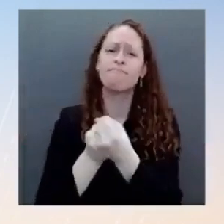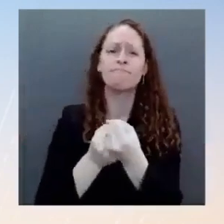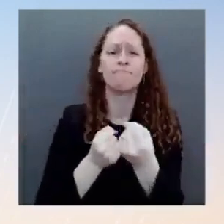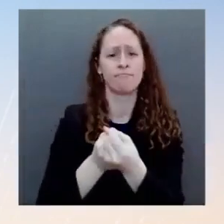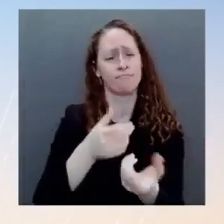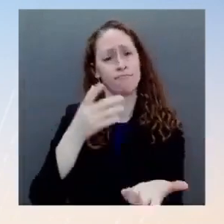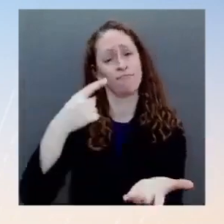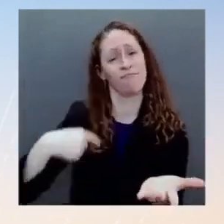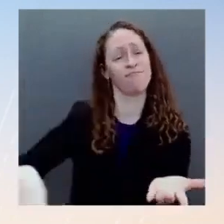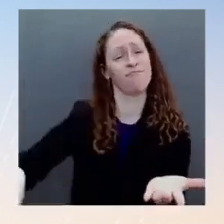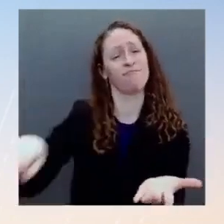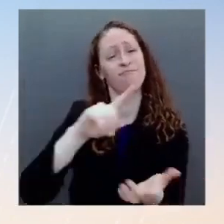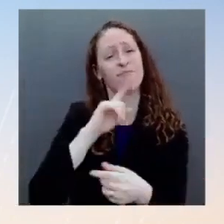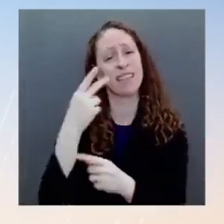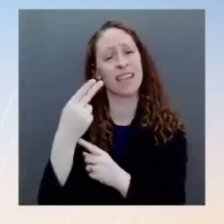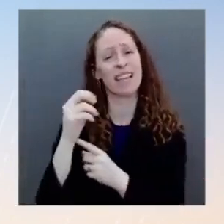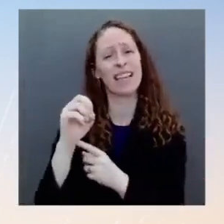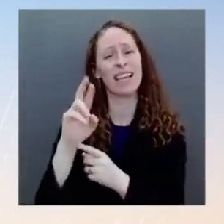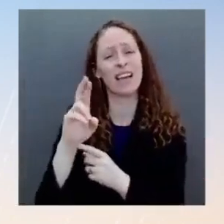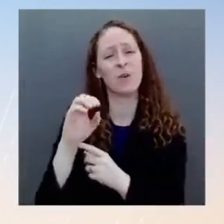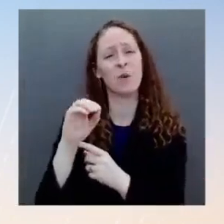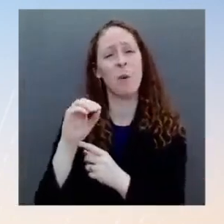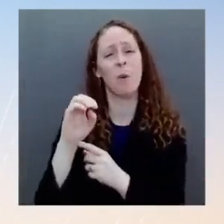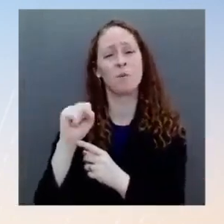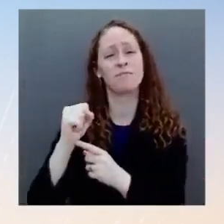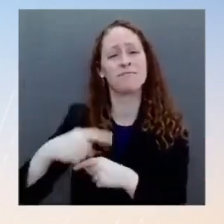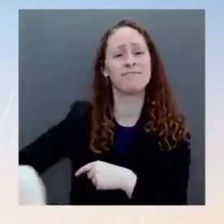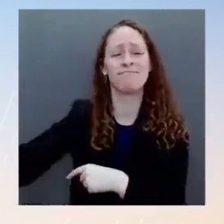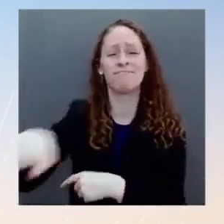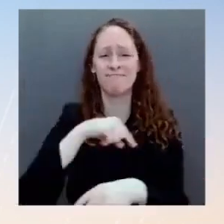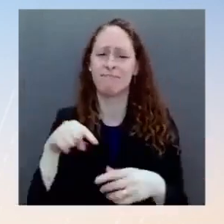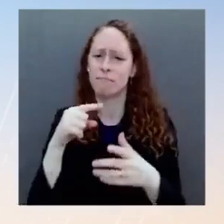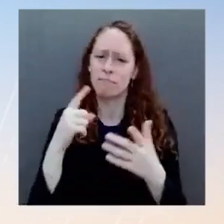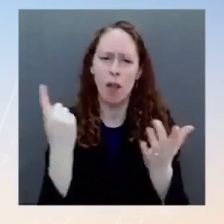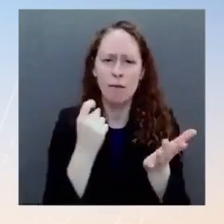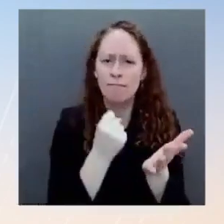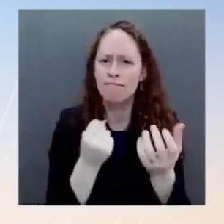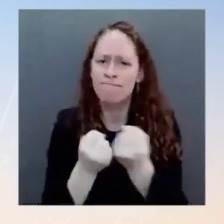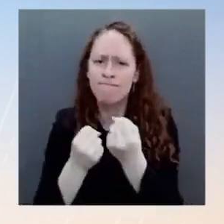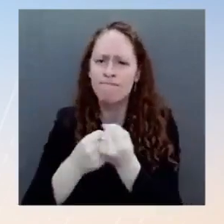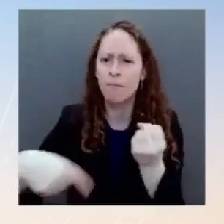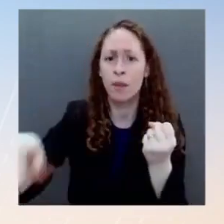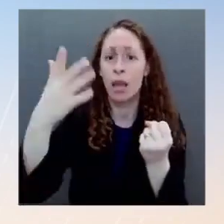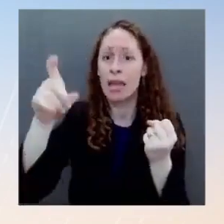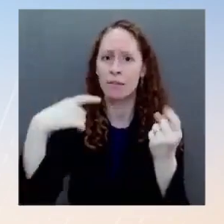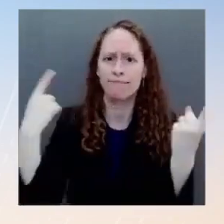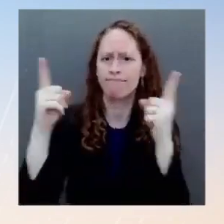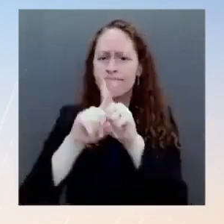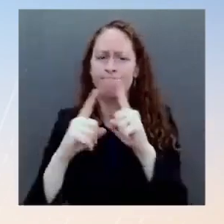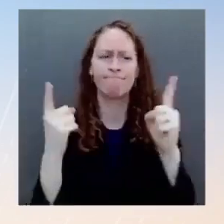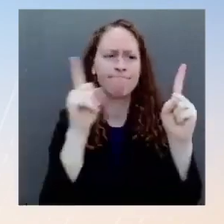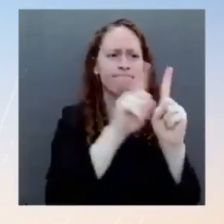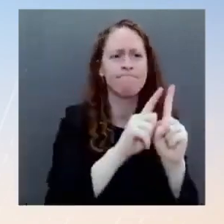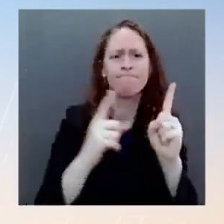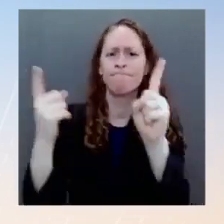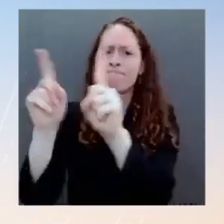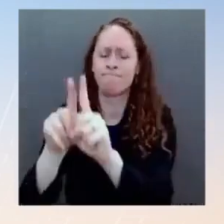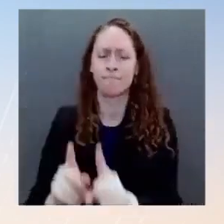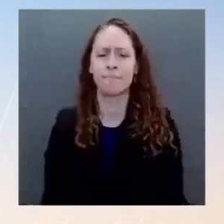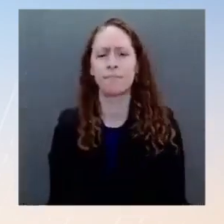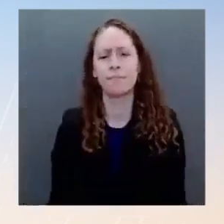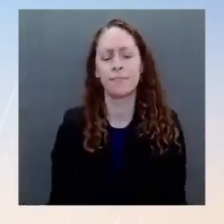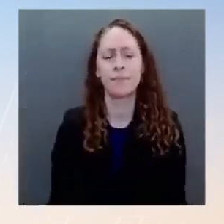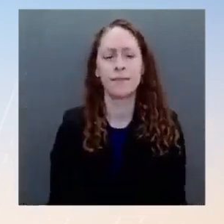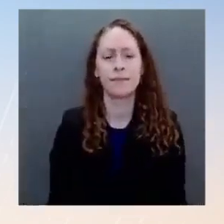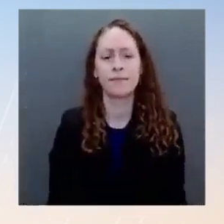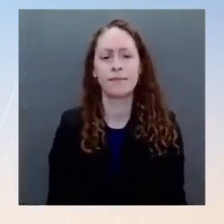Yesterday, I spoke with Governors Whitmer and DeWine, who both said separately that these teams, in addition to adding